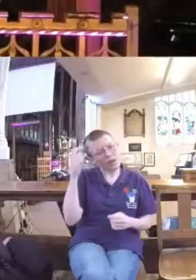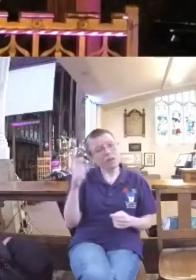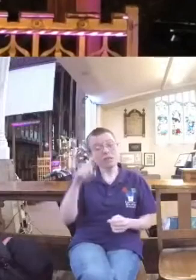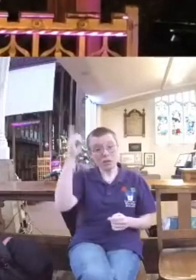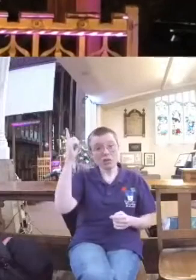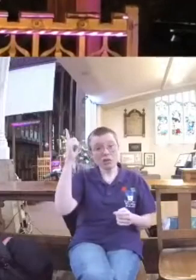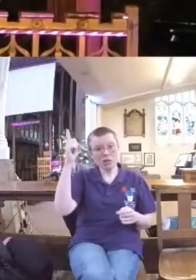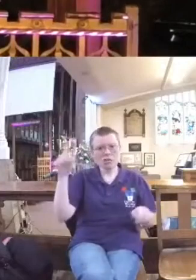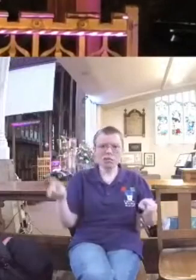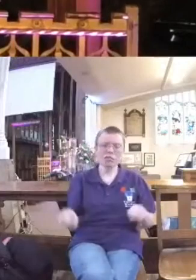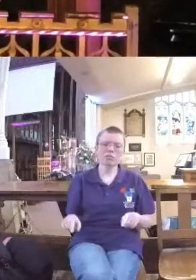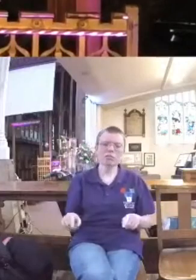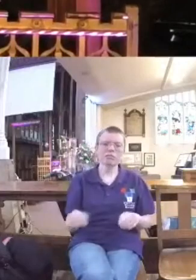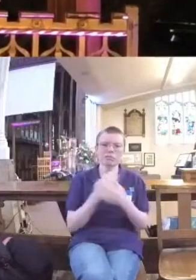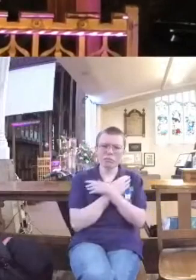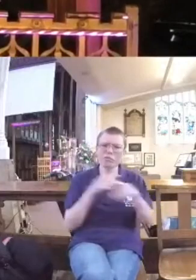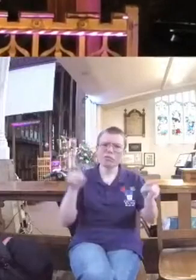Let's pray for a second.